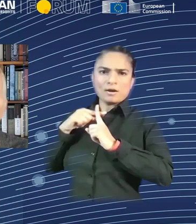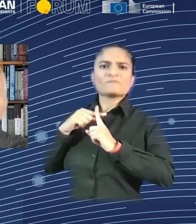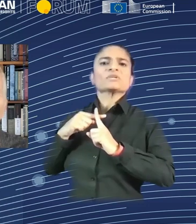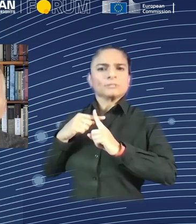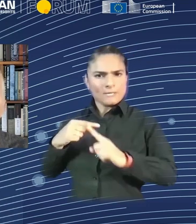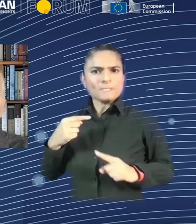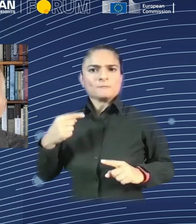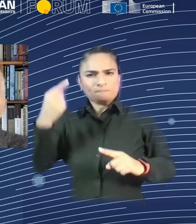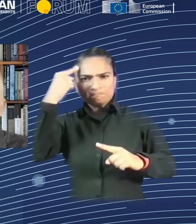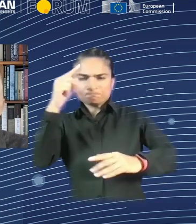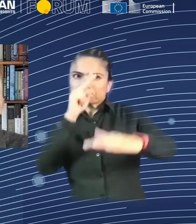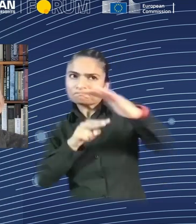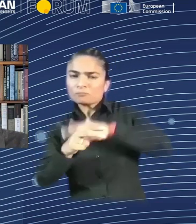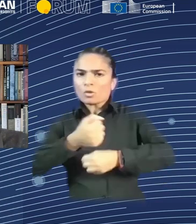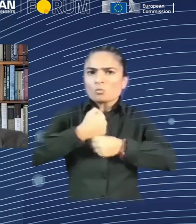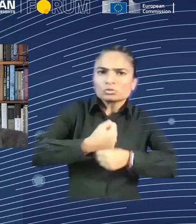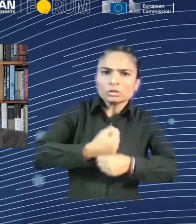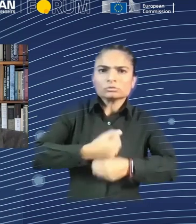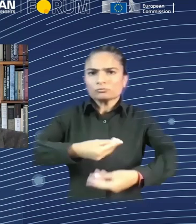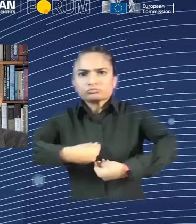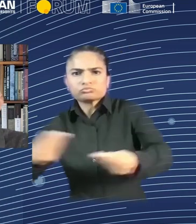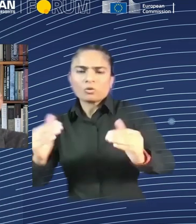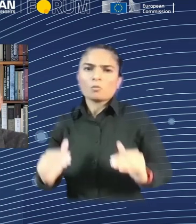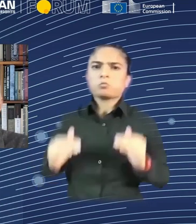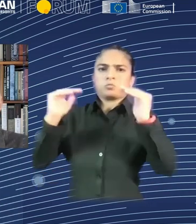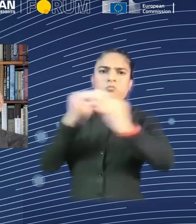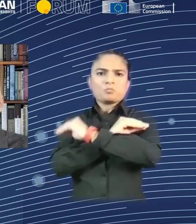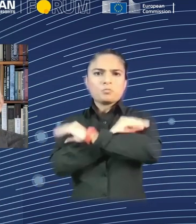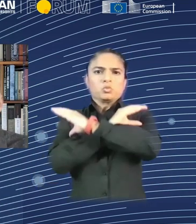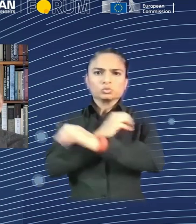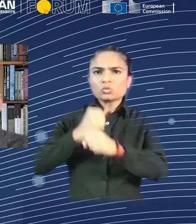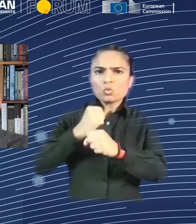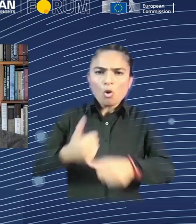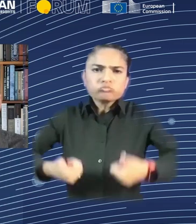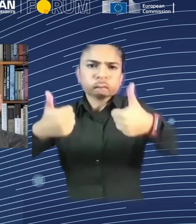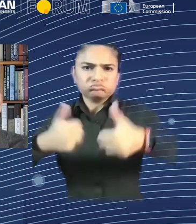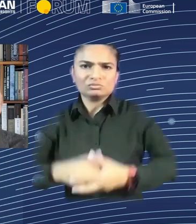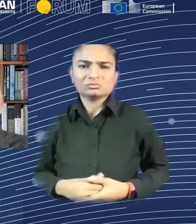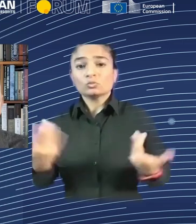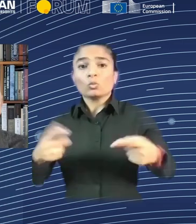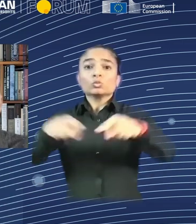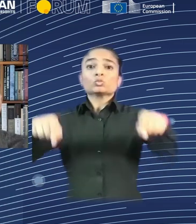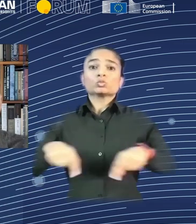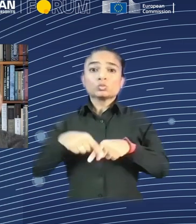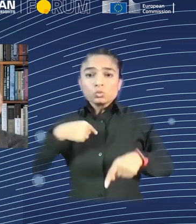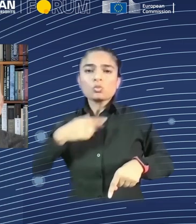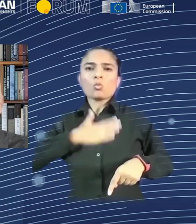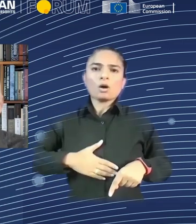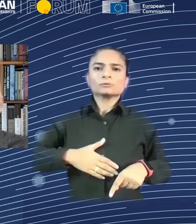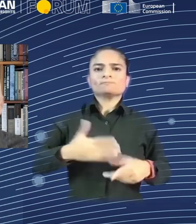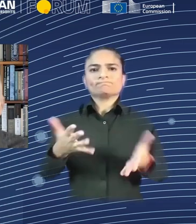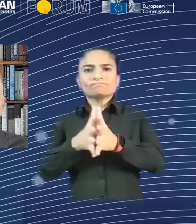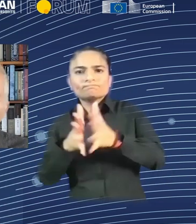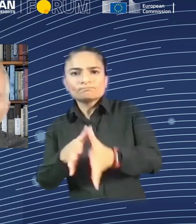effectively, the studios wanted to say, wow, you've written a script. Now I'm going to train, you know, an AI